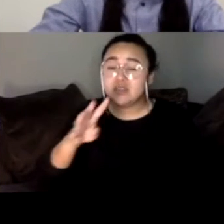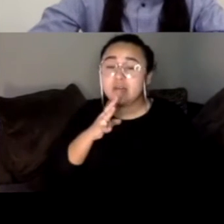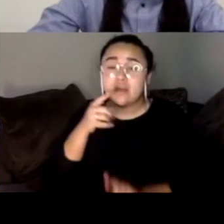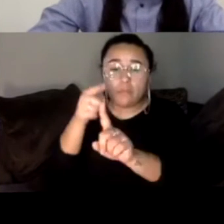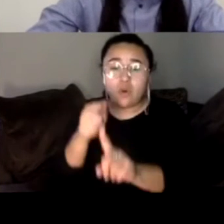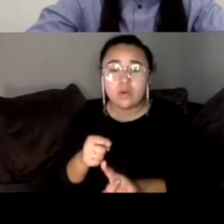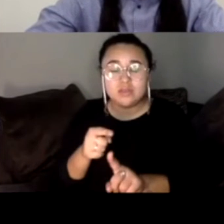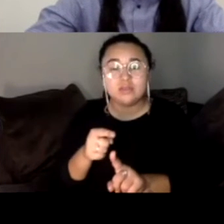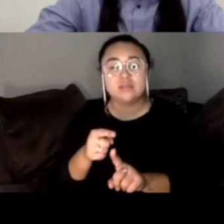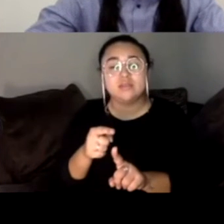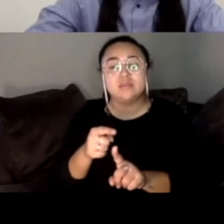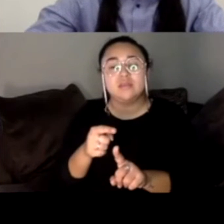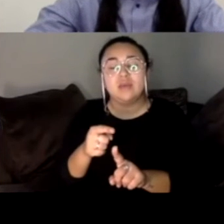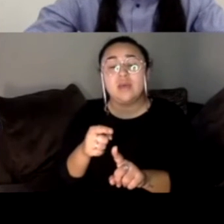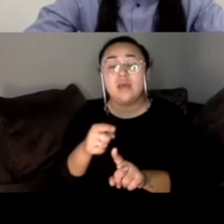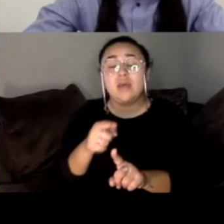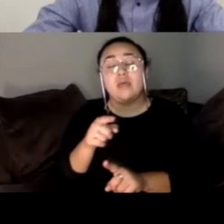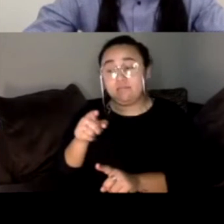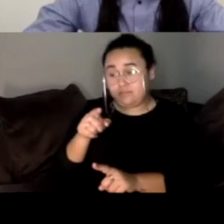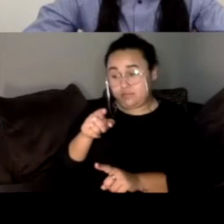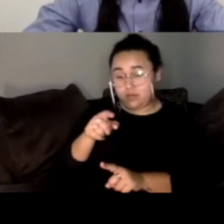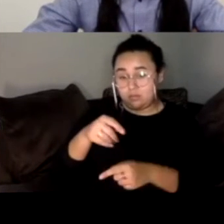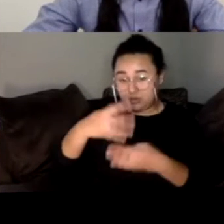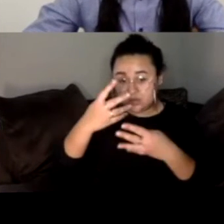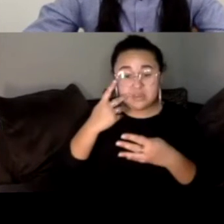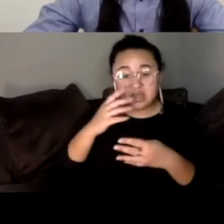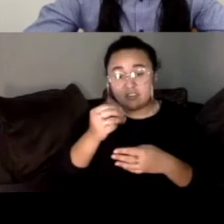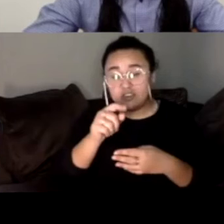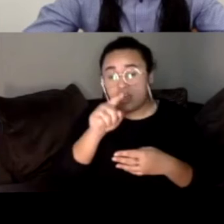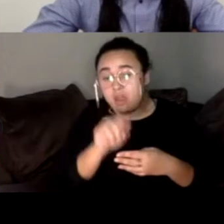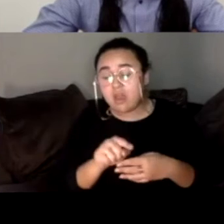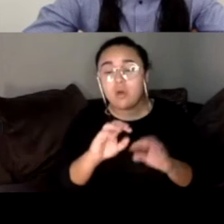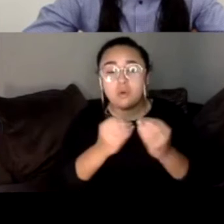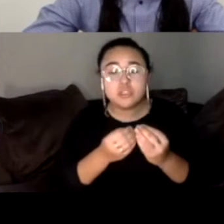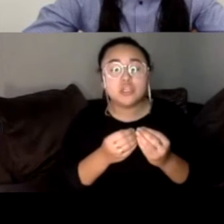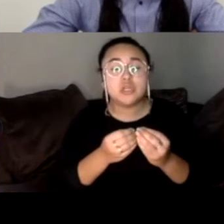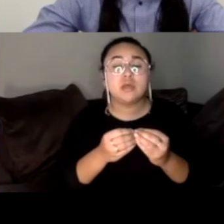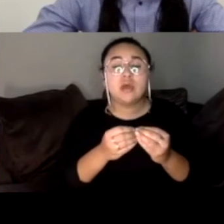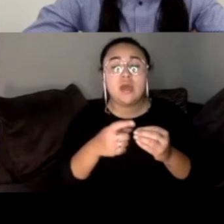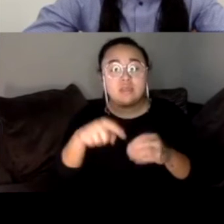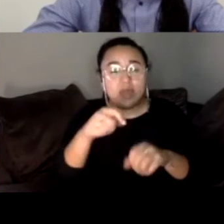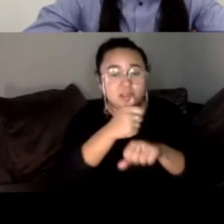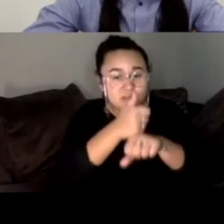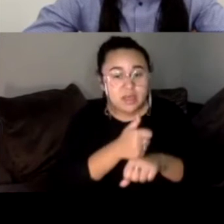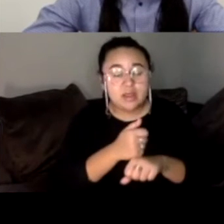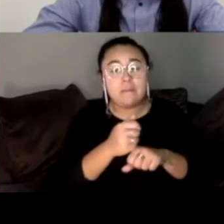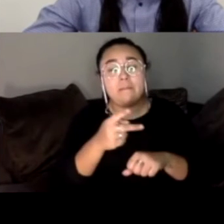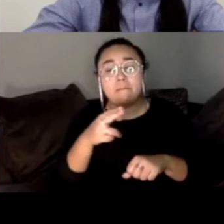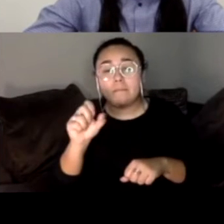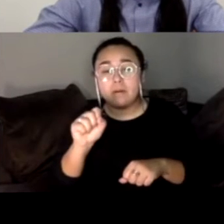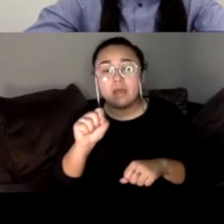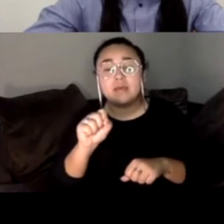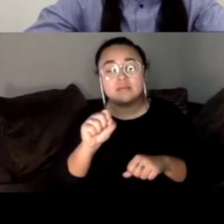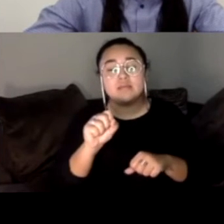things, several of these organizations have put together, um, press releases, communications toolkits, they have some, uh,